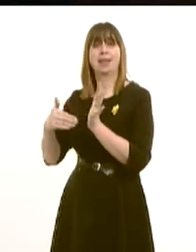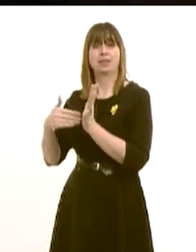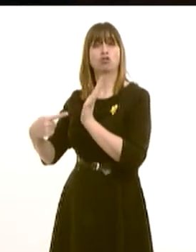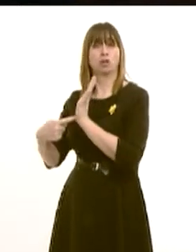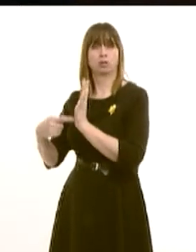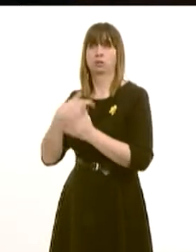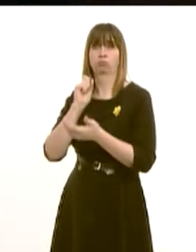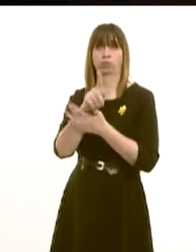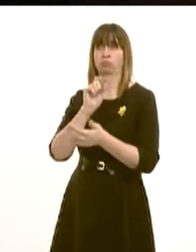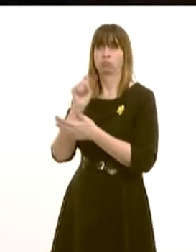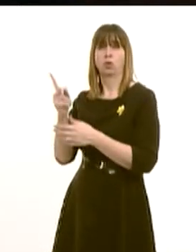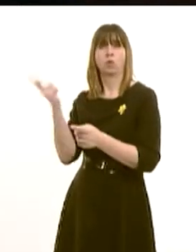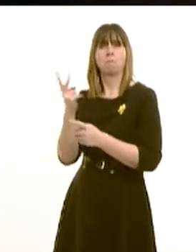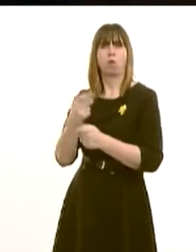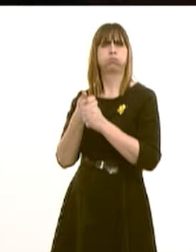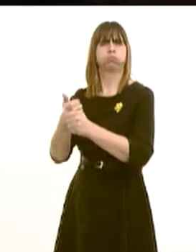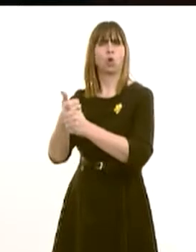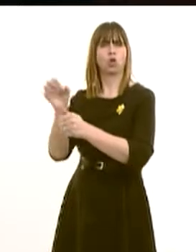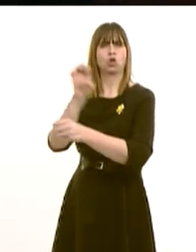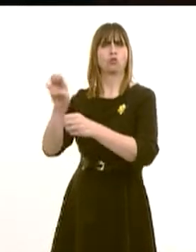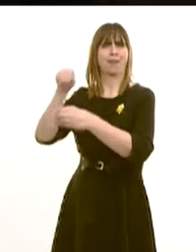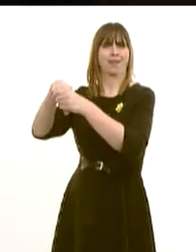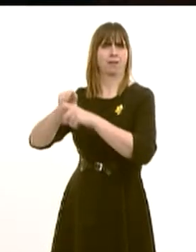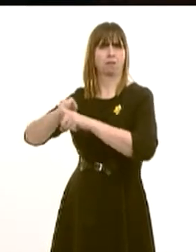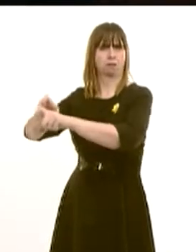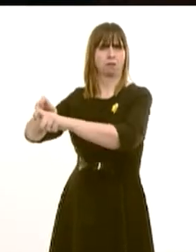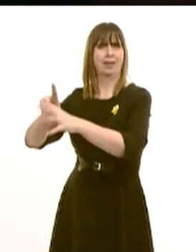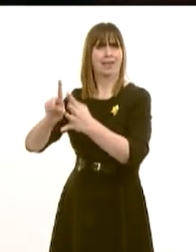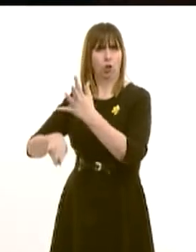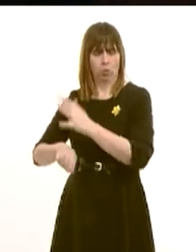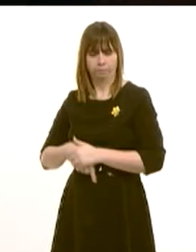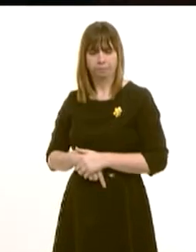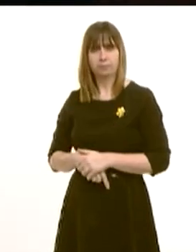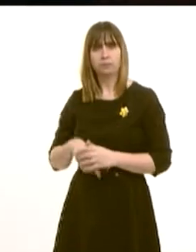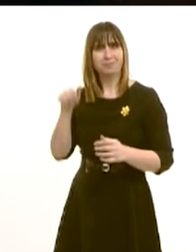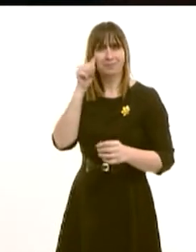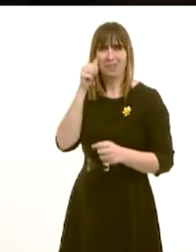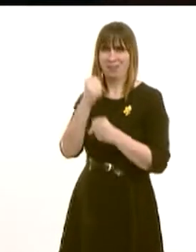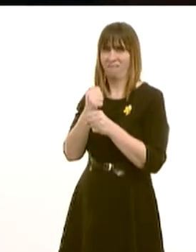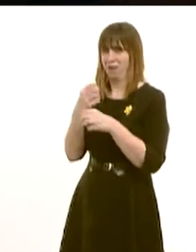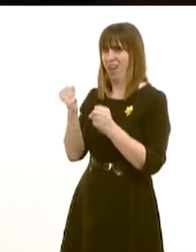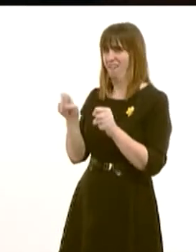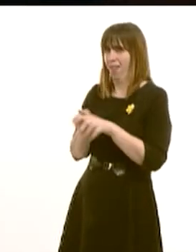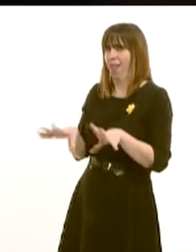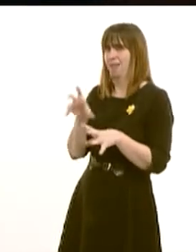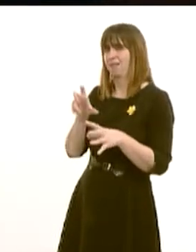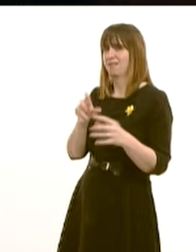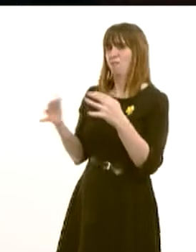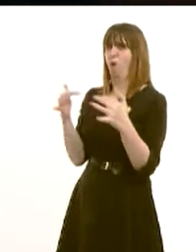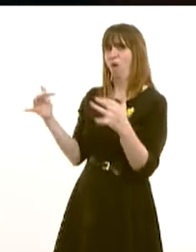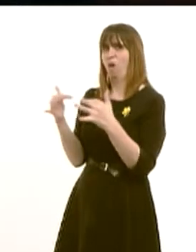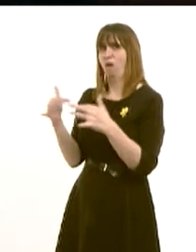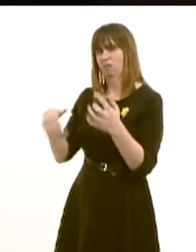very much. And ministers. It would appear that the current civil war within the government has at least enabled